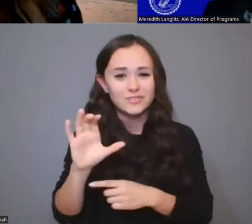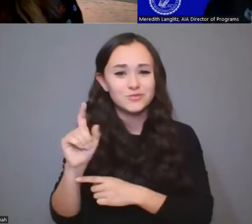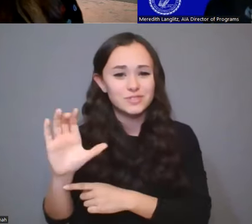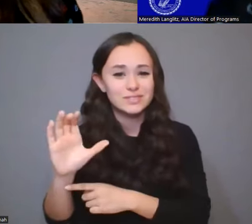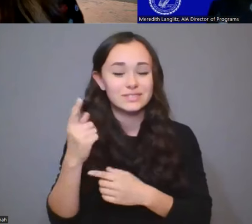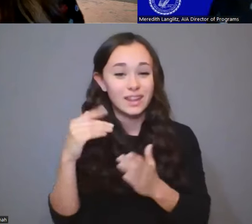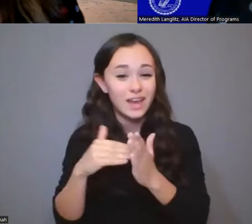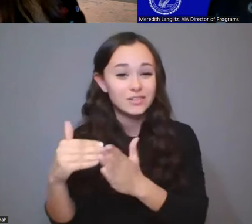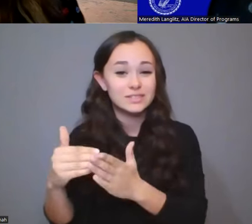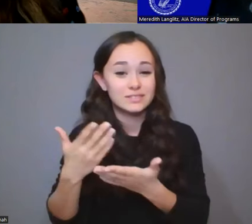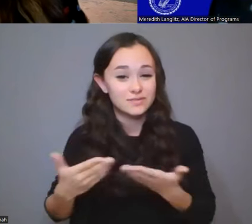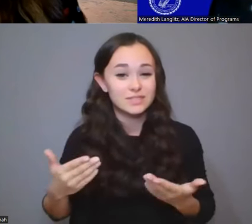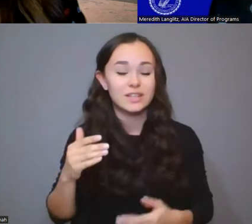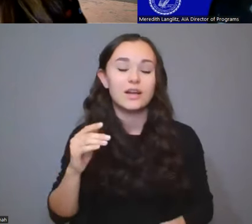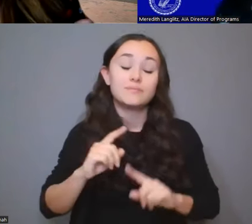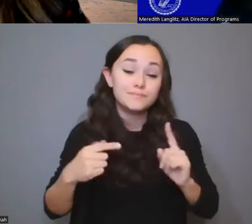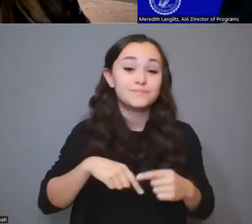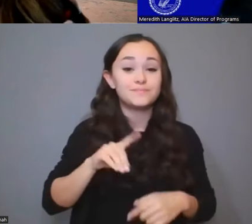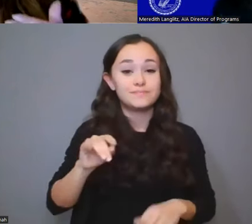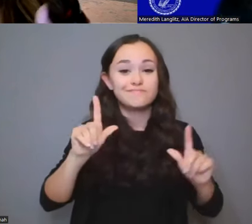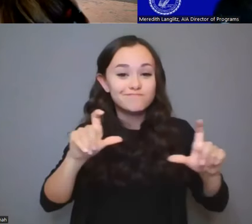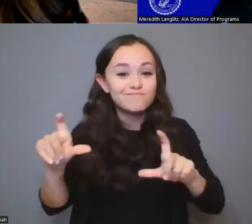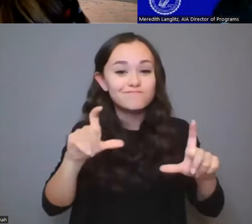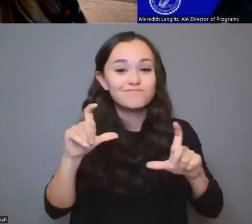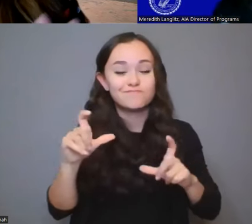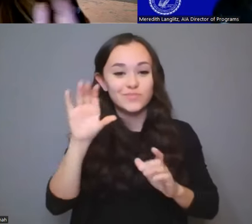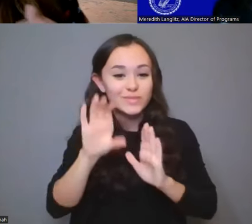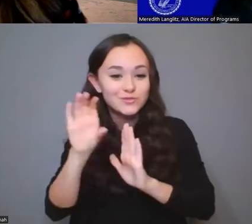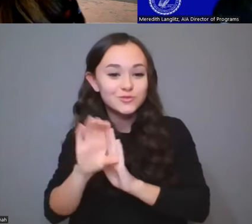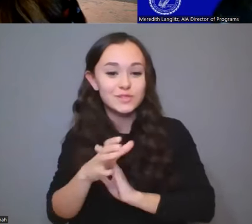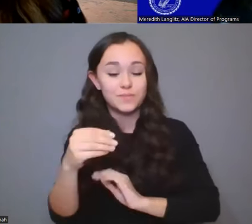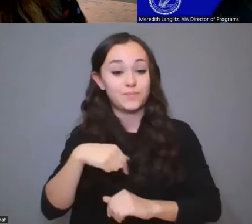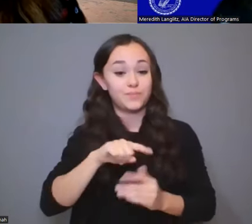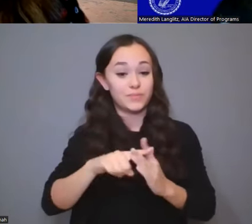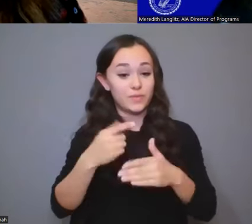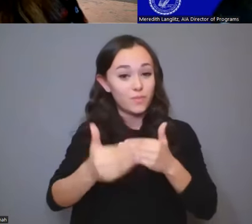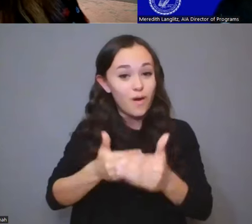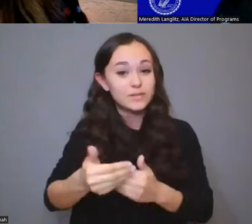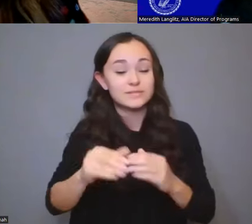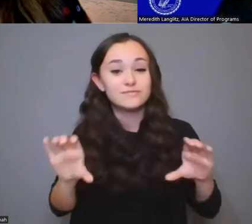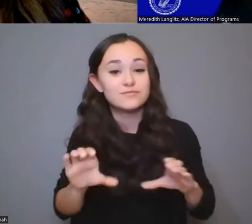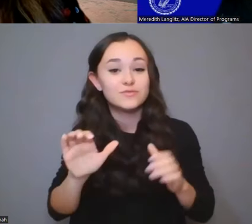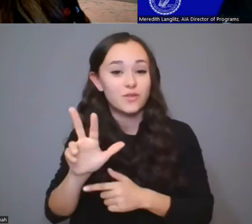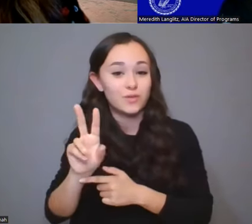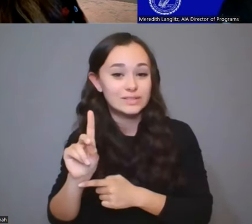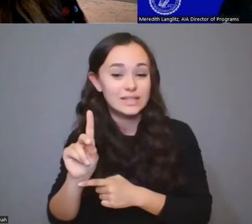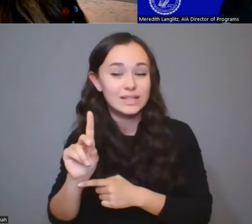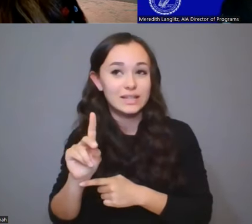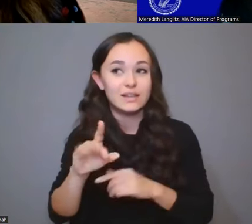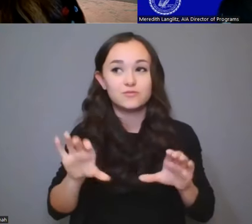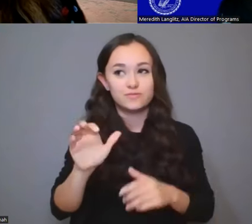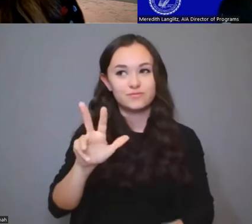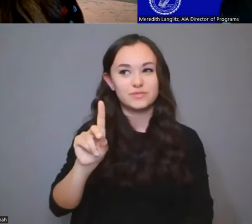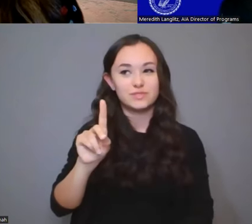however, take normal photographs with Grand Ron, we are starting to process of doing 3D, of doing 3D